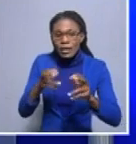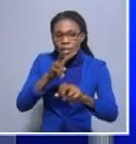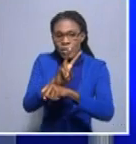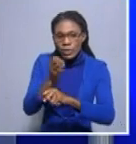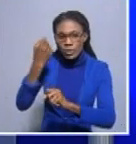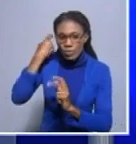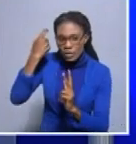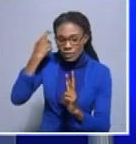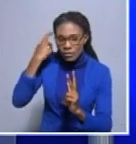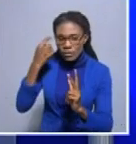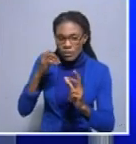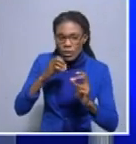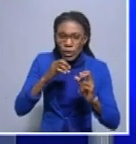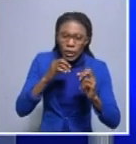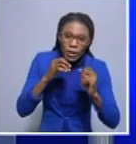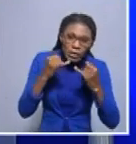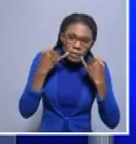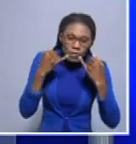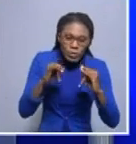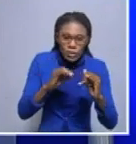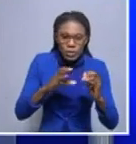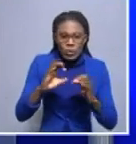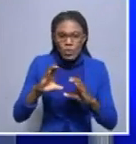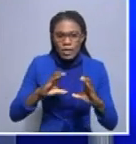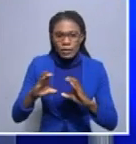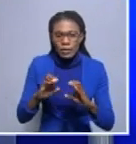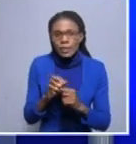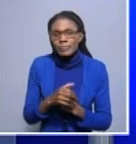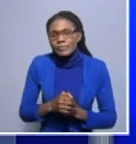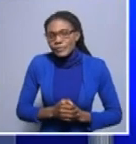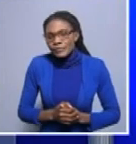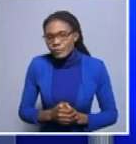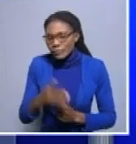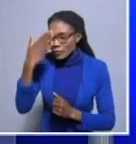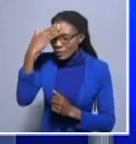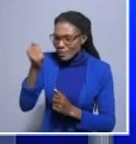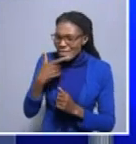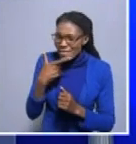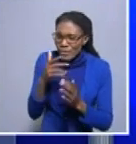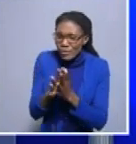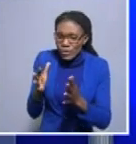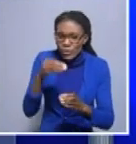and Communication Technology, that is Ms. Emma Teofilis. Deputy Minister, good evening and thank you so much for joining us.